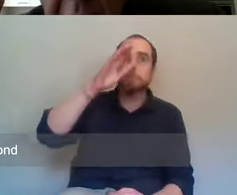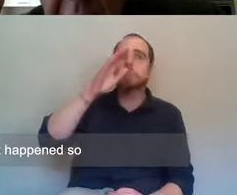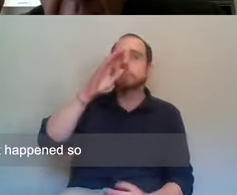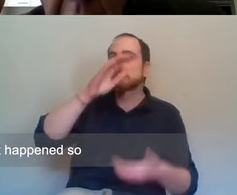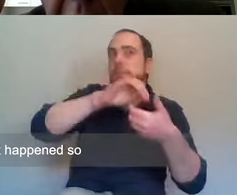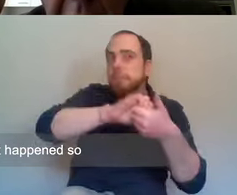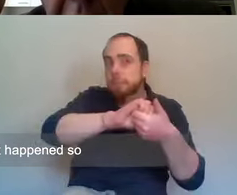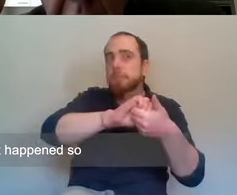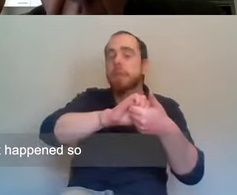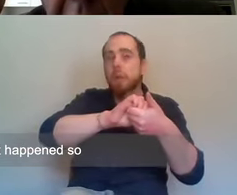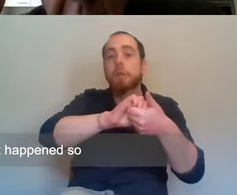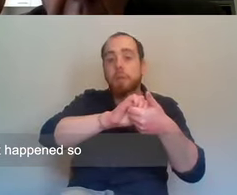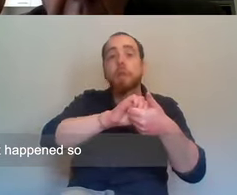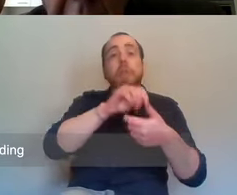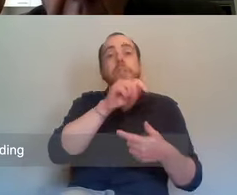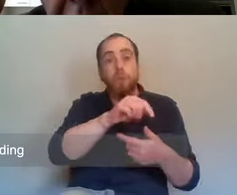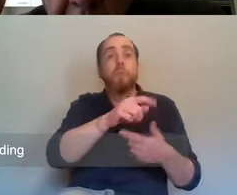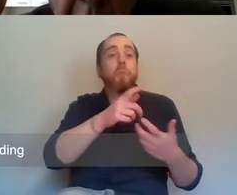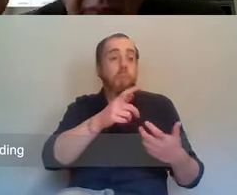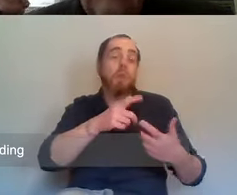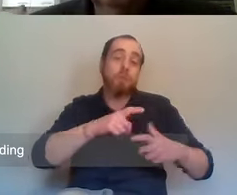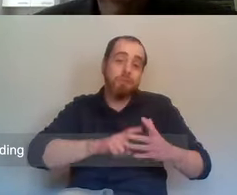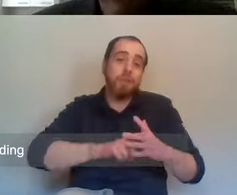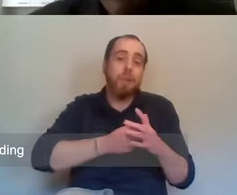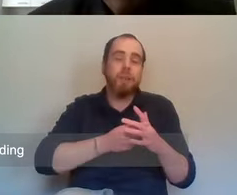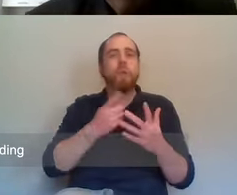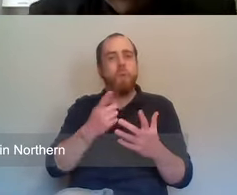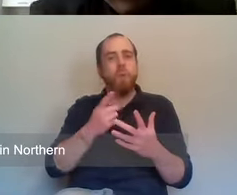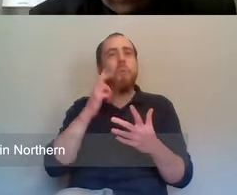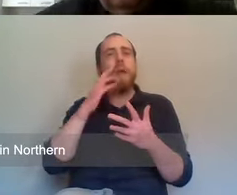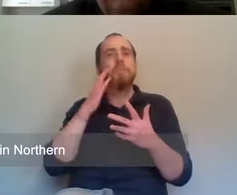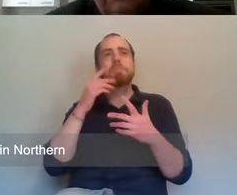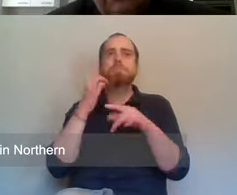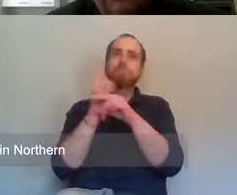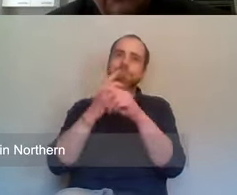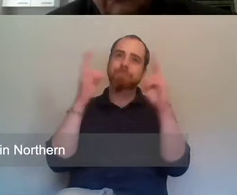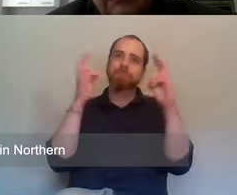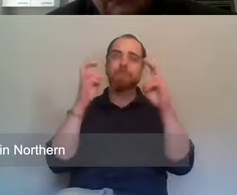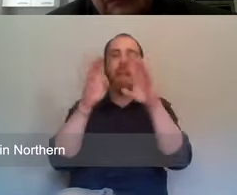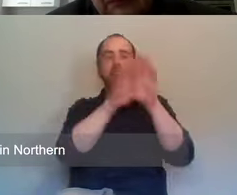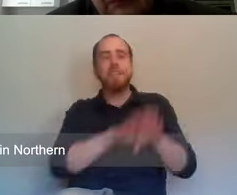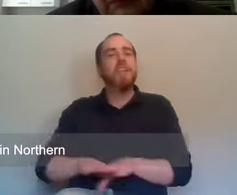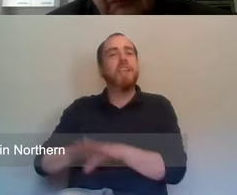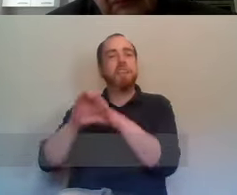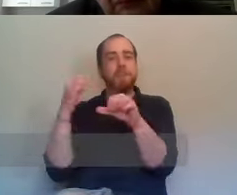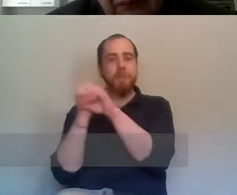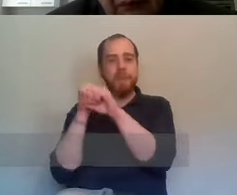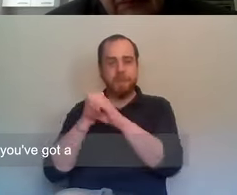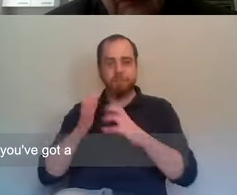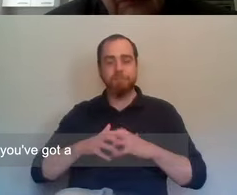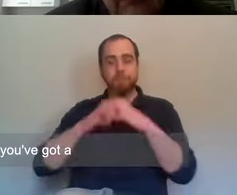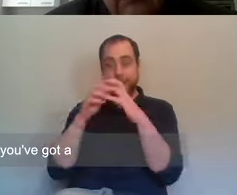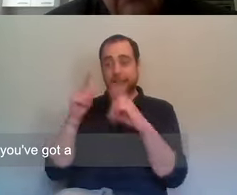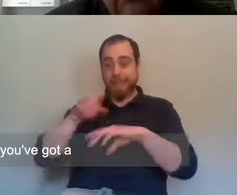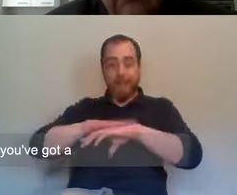tension that happened. So, yeah, nation building is probably impossible in Northern Ireland at that stage. Because